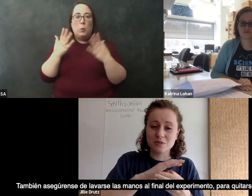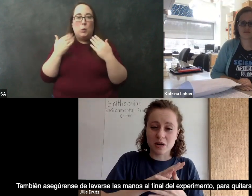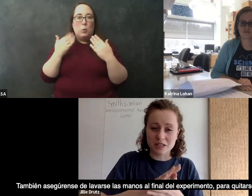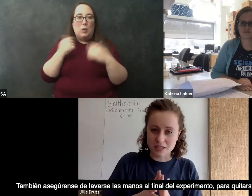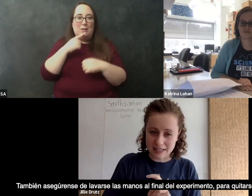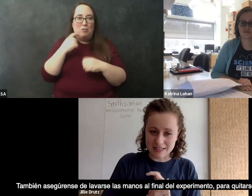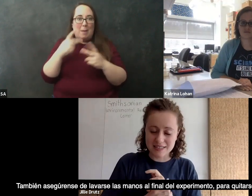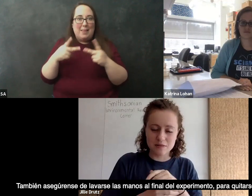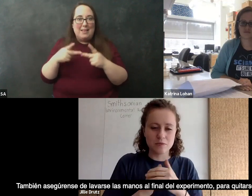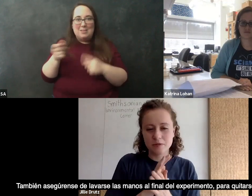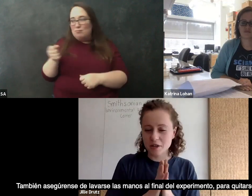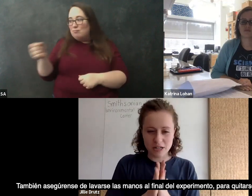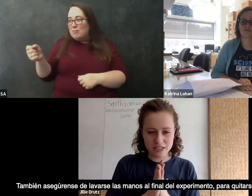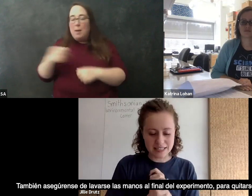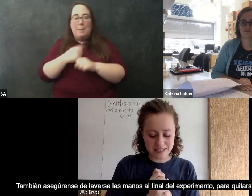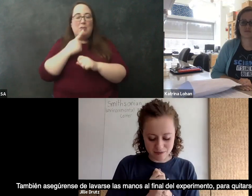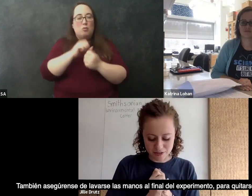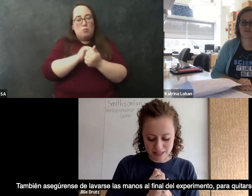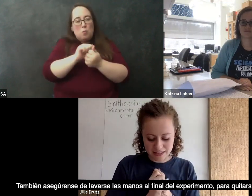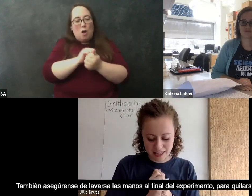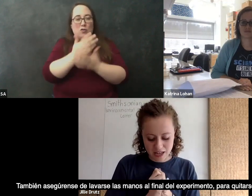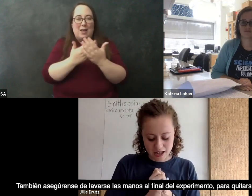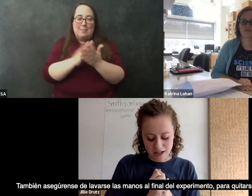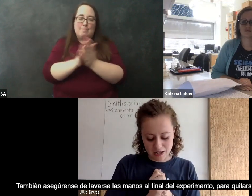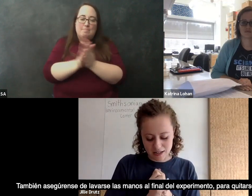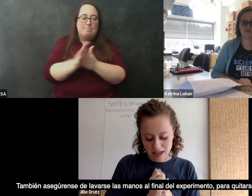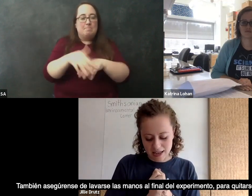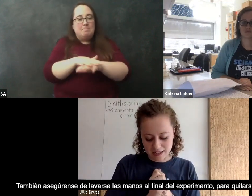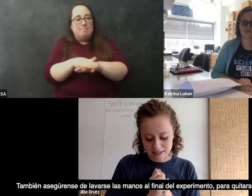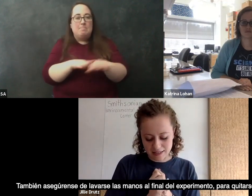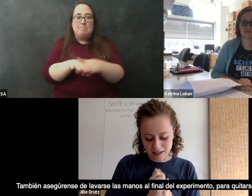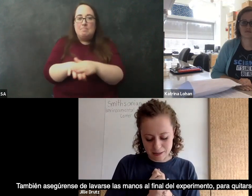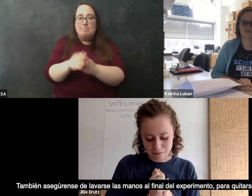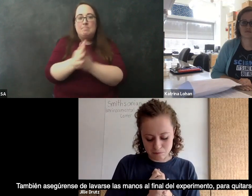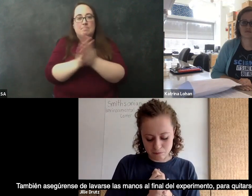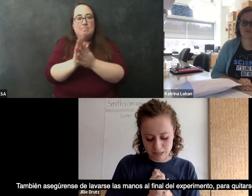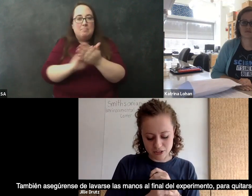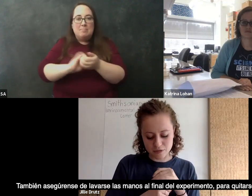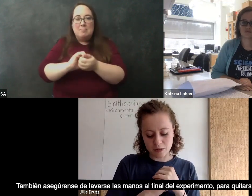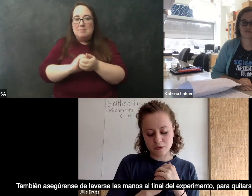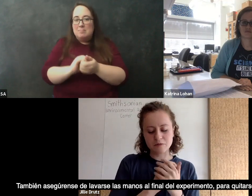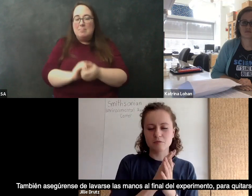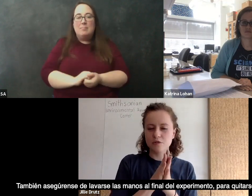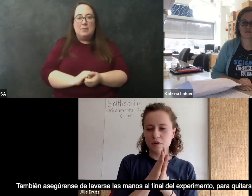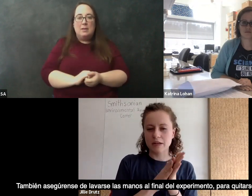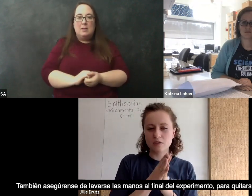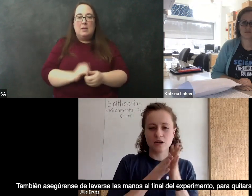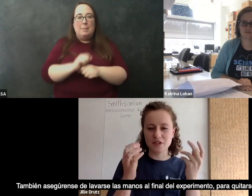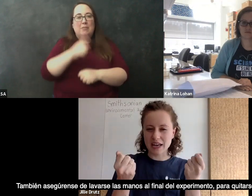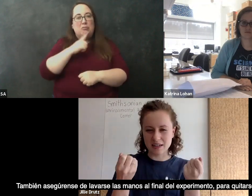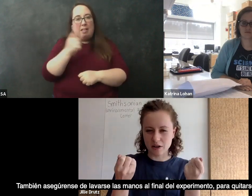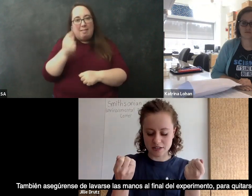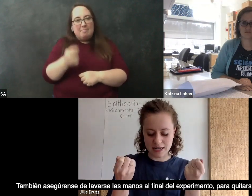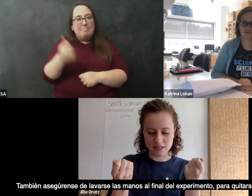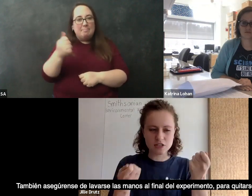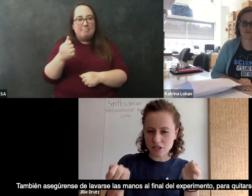make sure you wash your hands really wash your hands after this uh and um make sure you really remove the rubbing alcohol